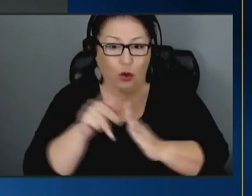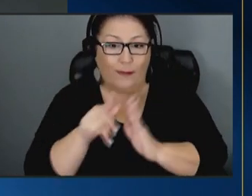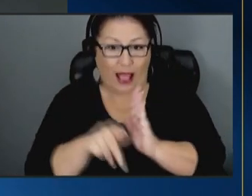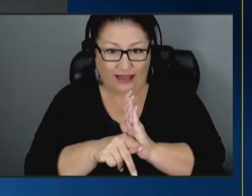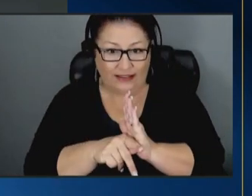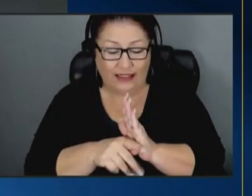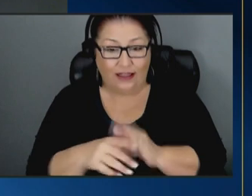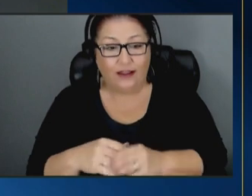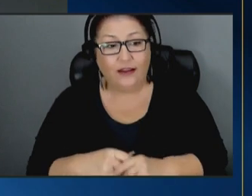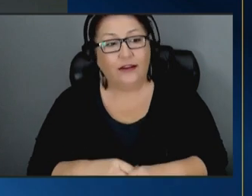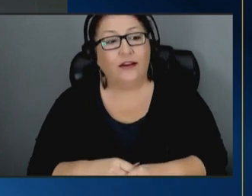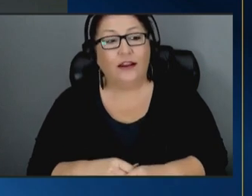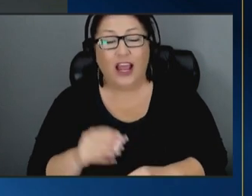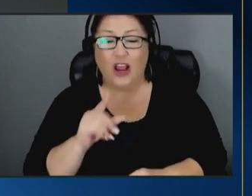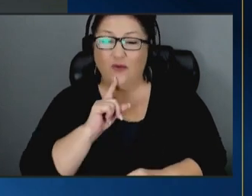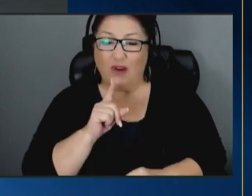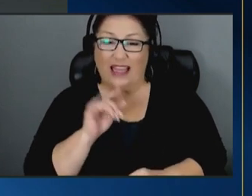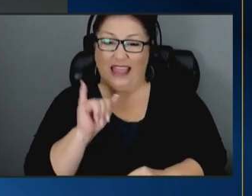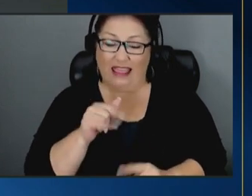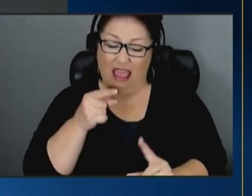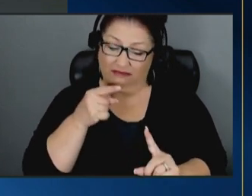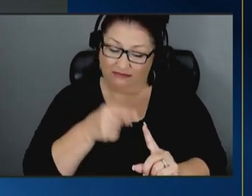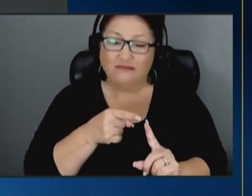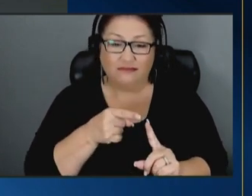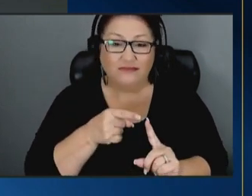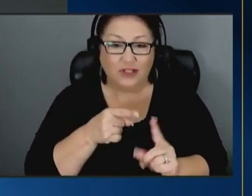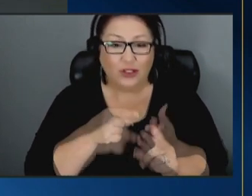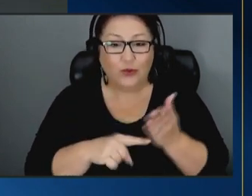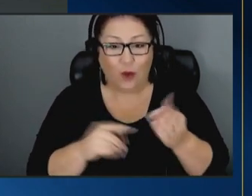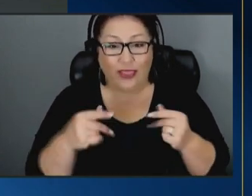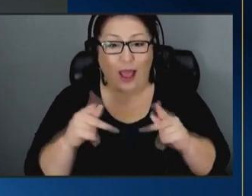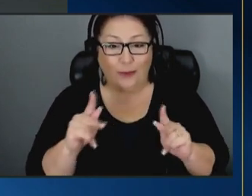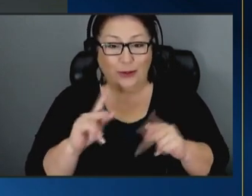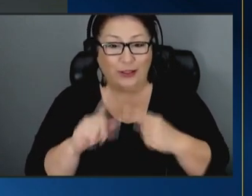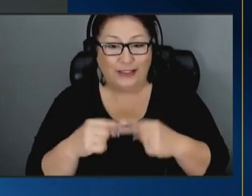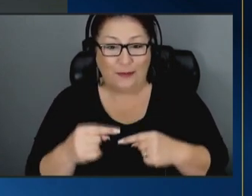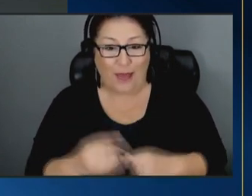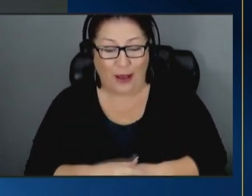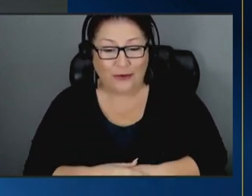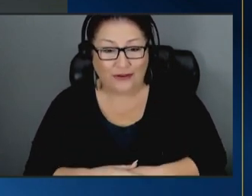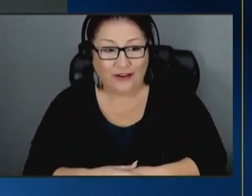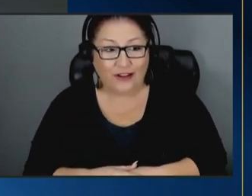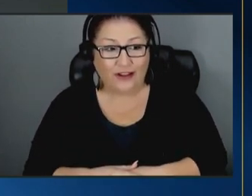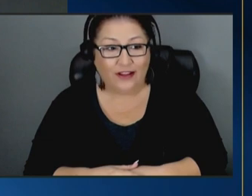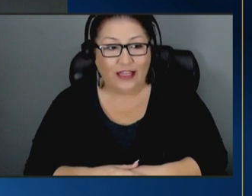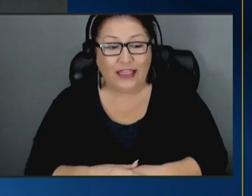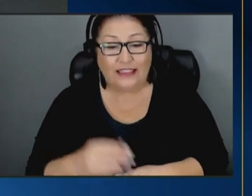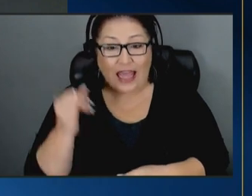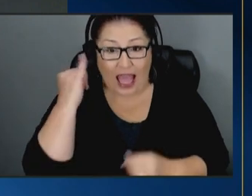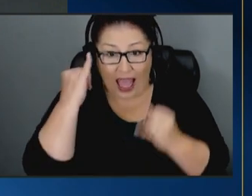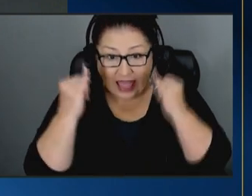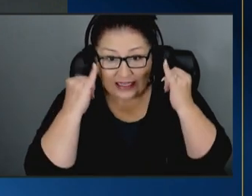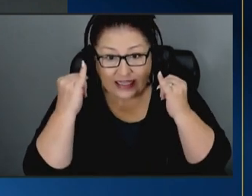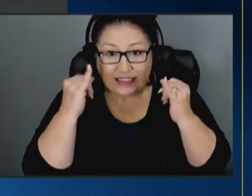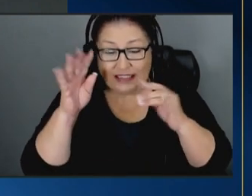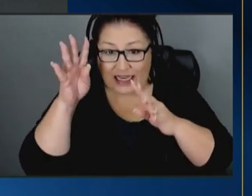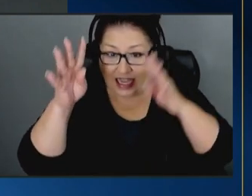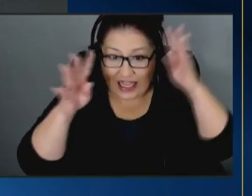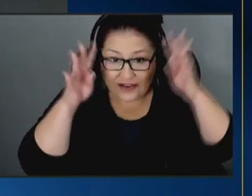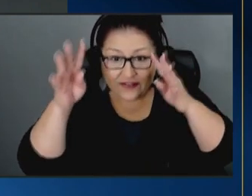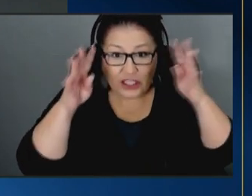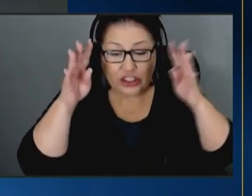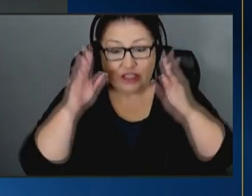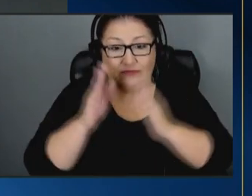day that's really what this opportunity is all about is to have ideas driven innovation driven kind of